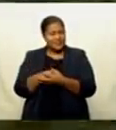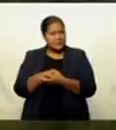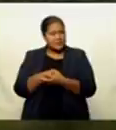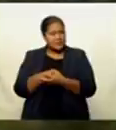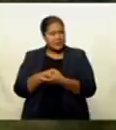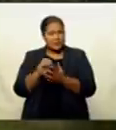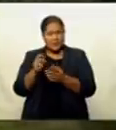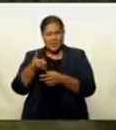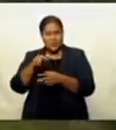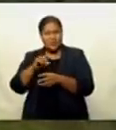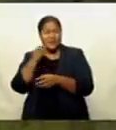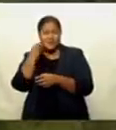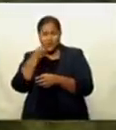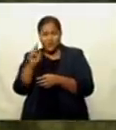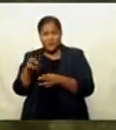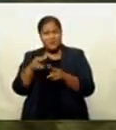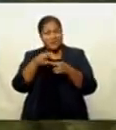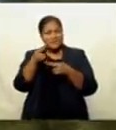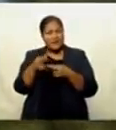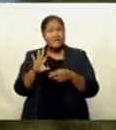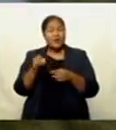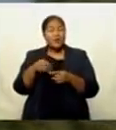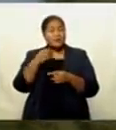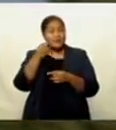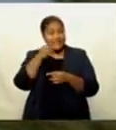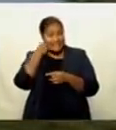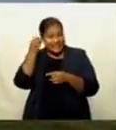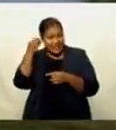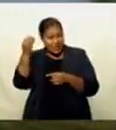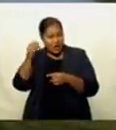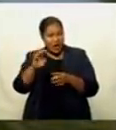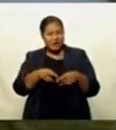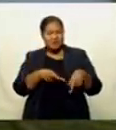their farms and wealth from the Singatoka River for sustenance.